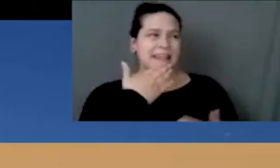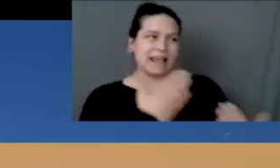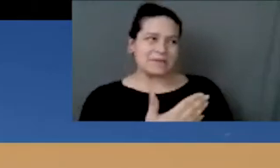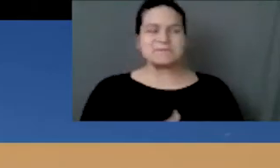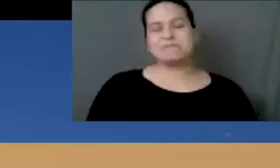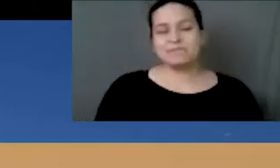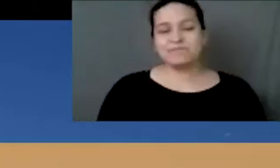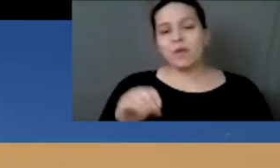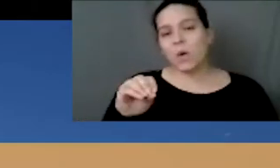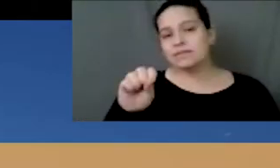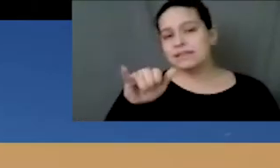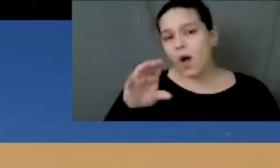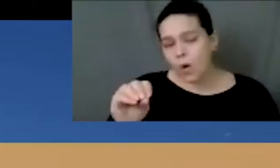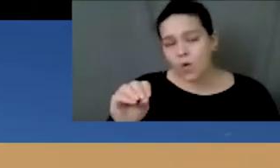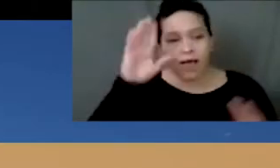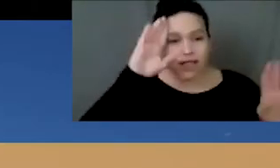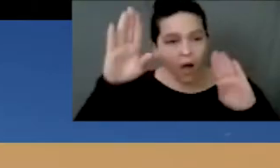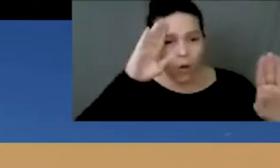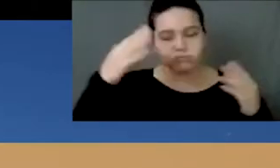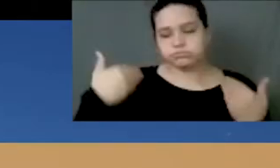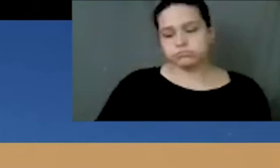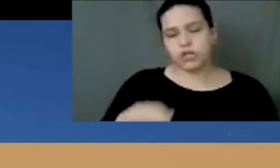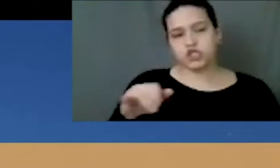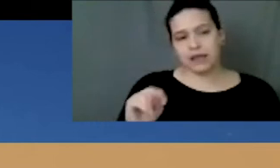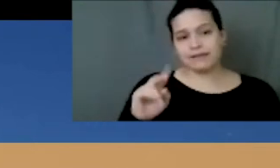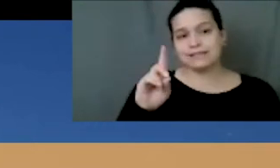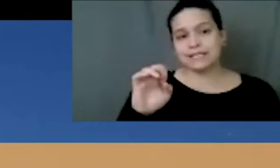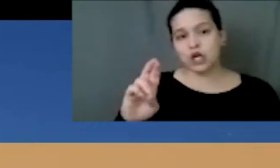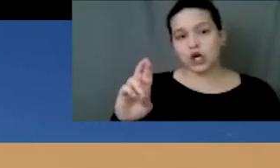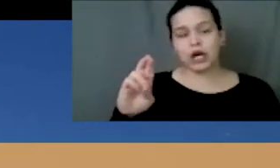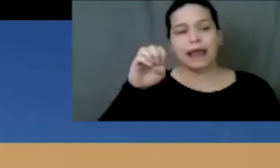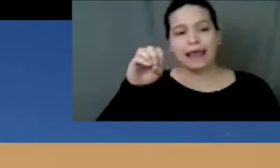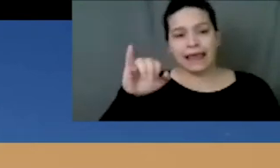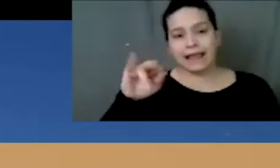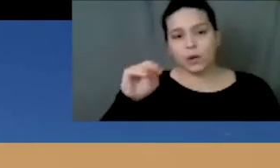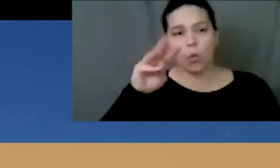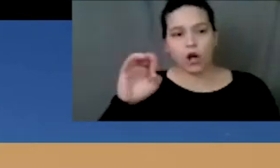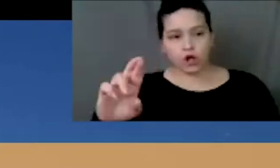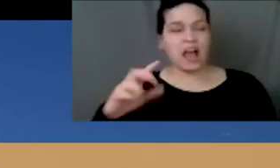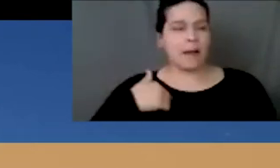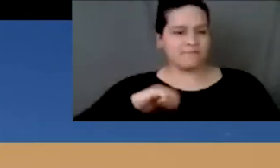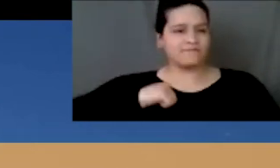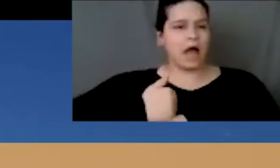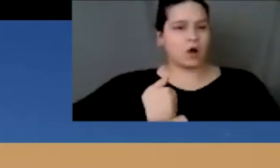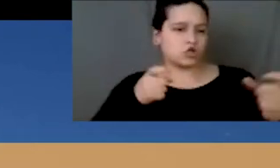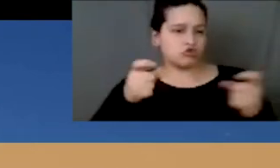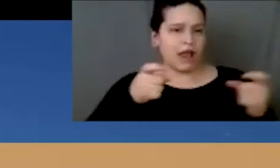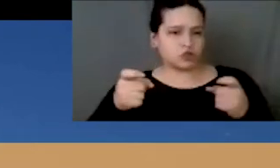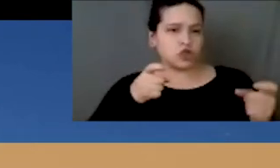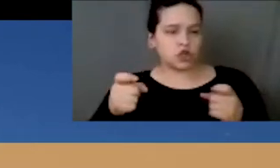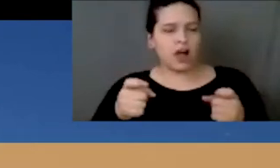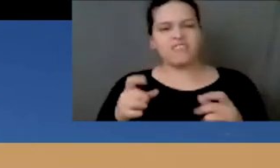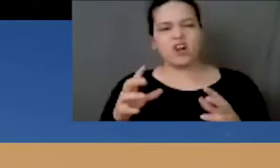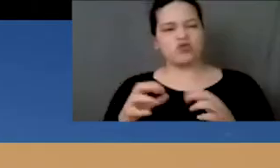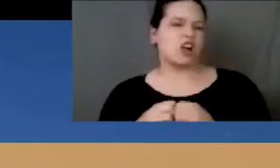OCO, hello. I'm Jen Durenwater, the founding executive director of Crushing Colonialism, and I'm a citizen of the Cherokee Nation